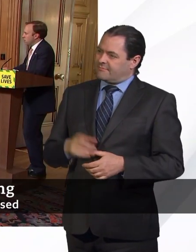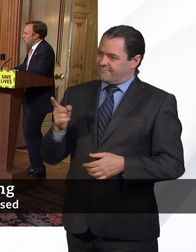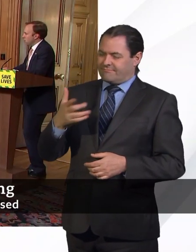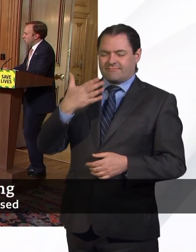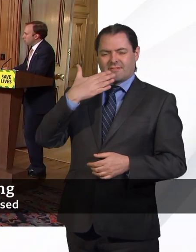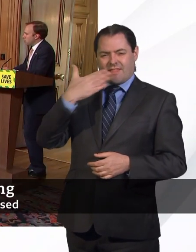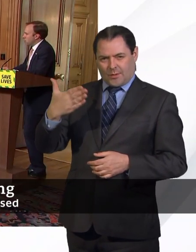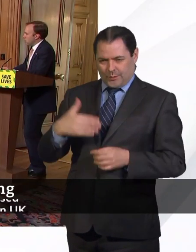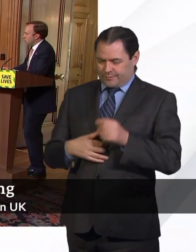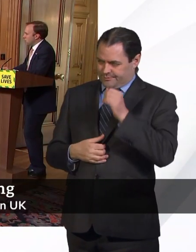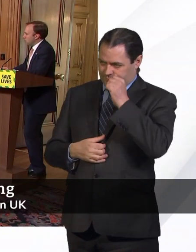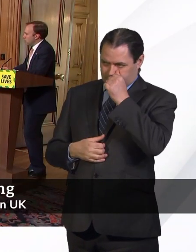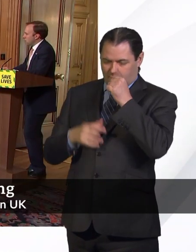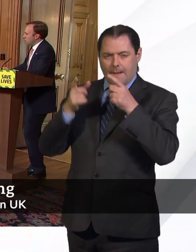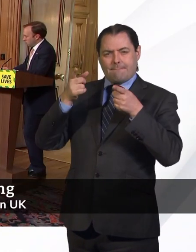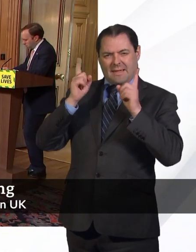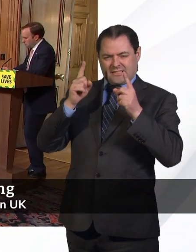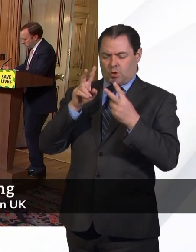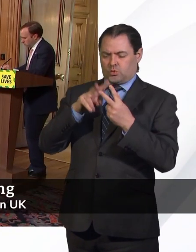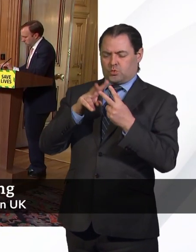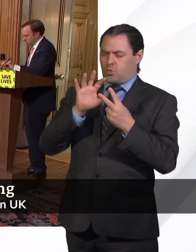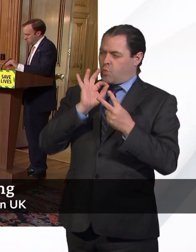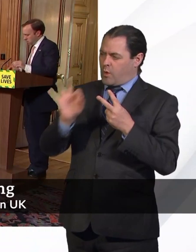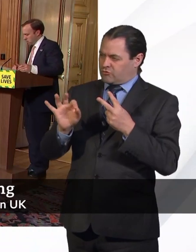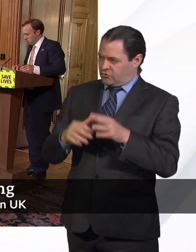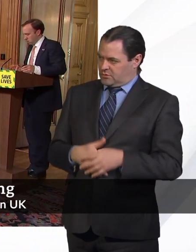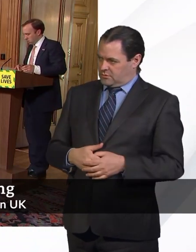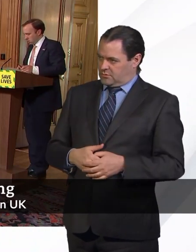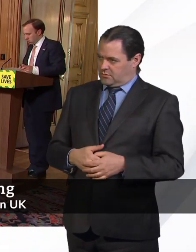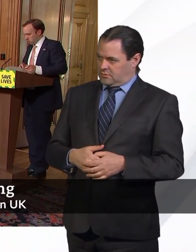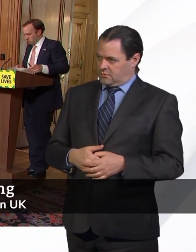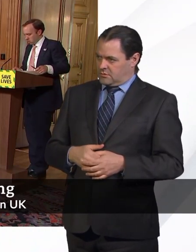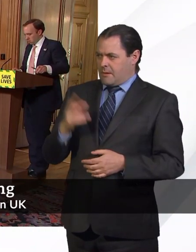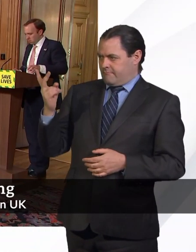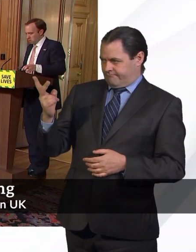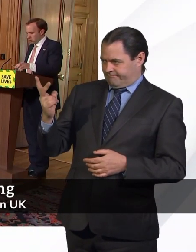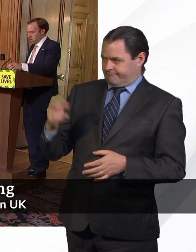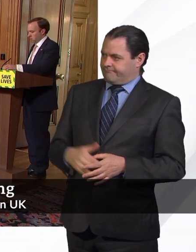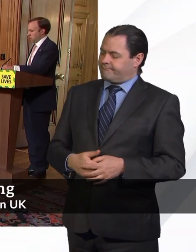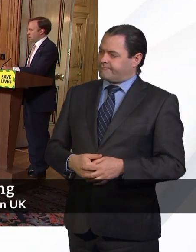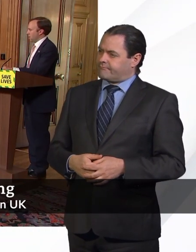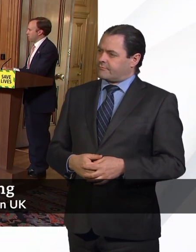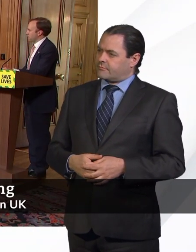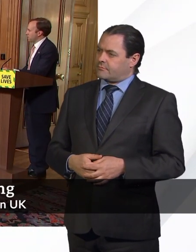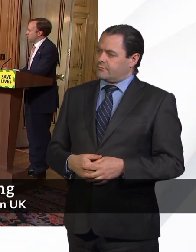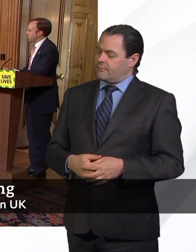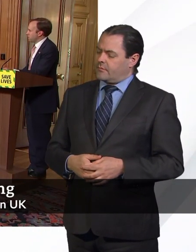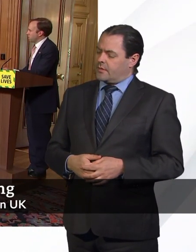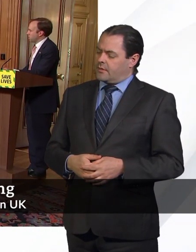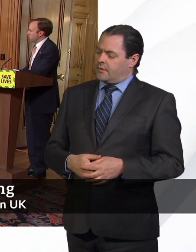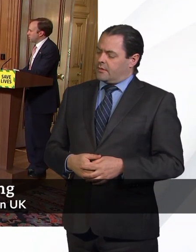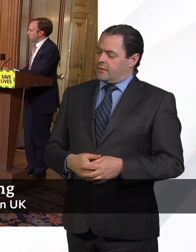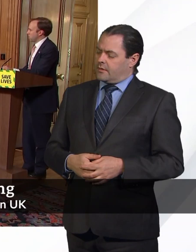many thanks. I'd like to ask two questions, if I may, and address them also to Mr Newton. Given the